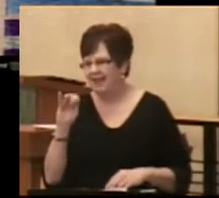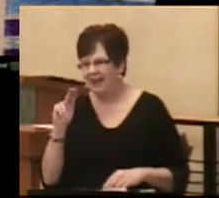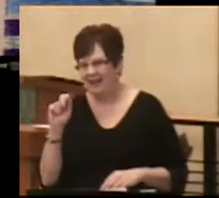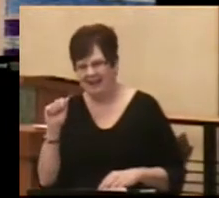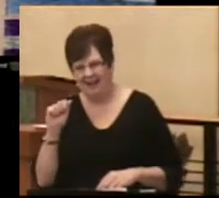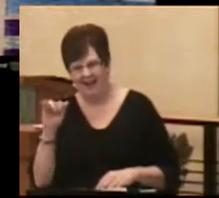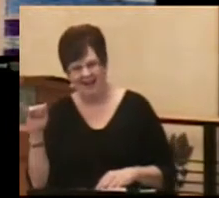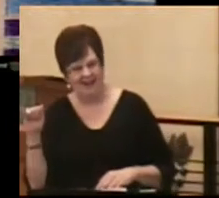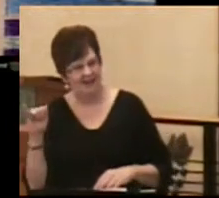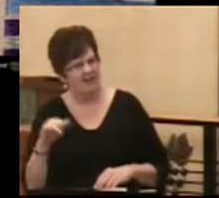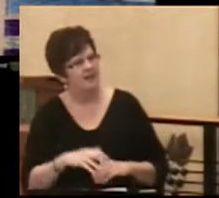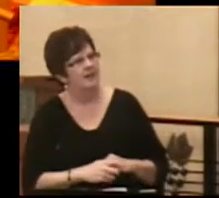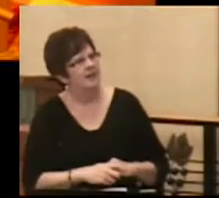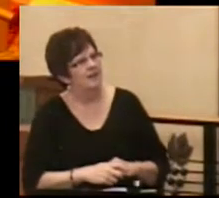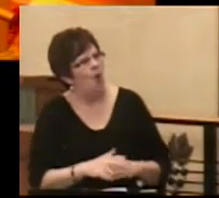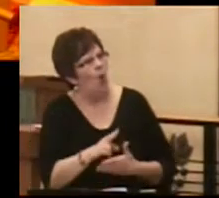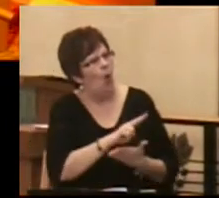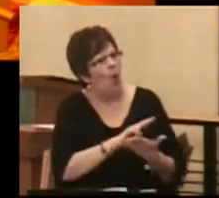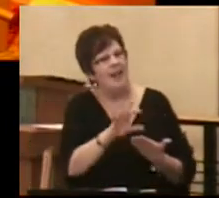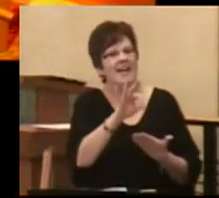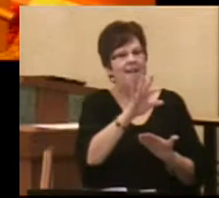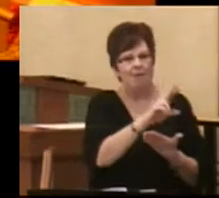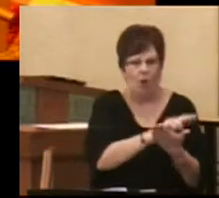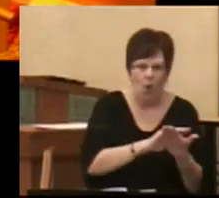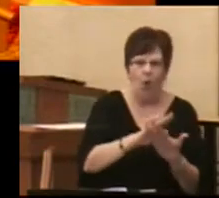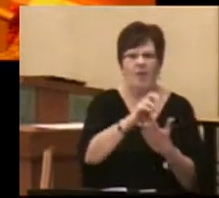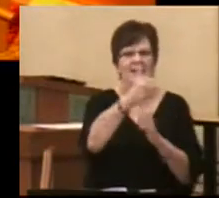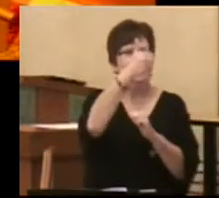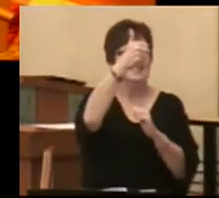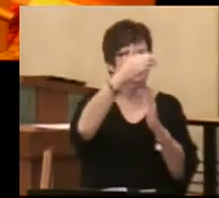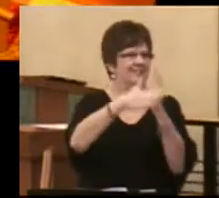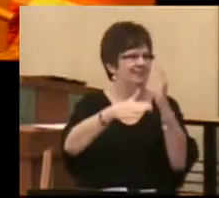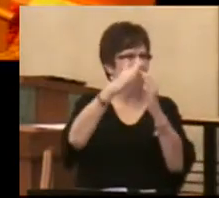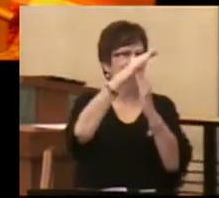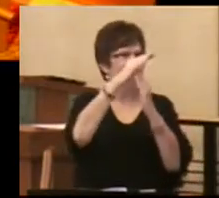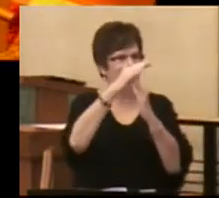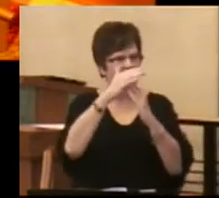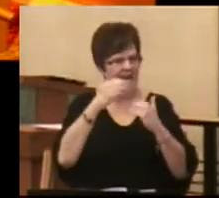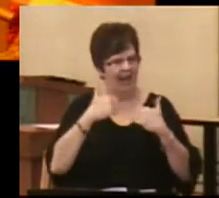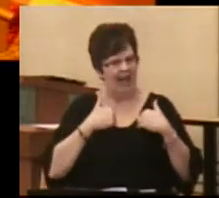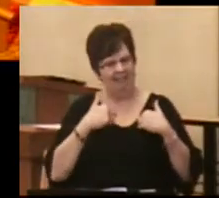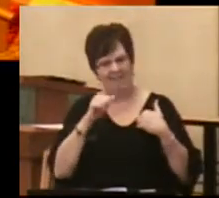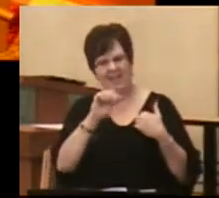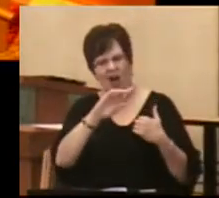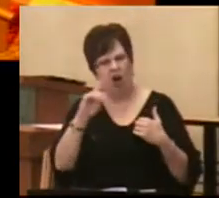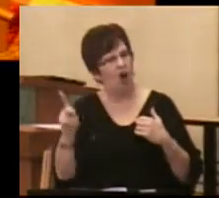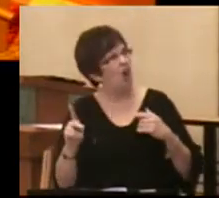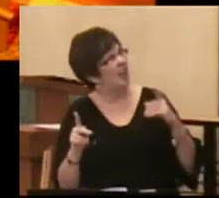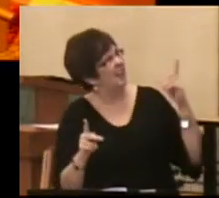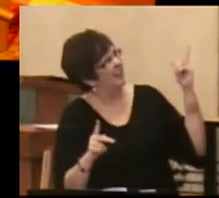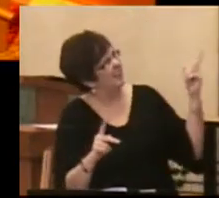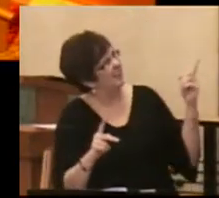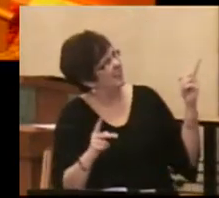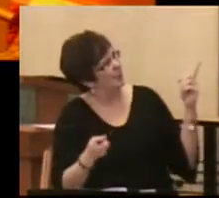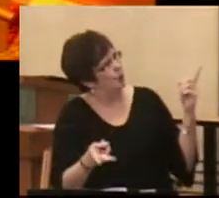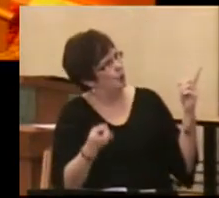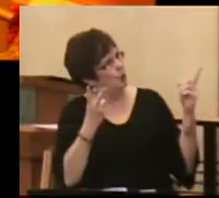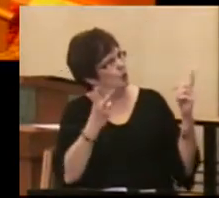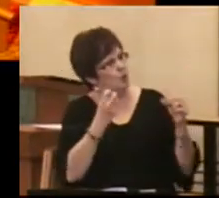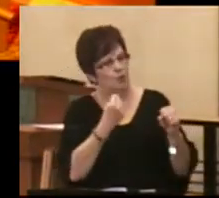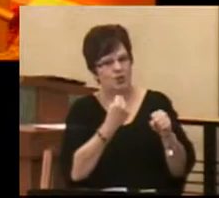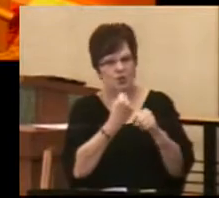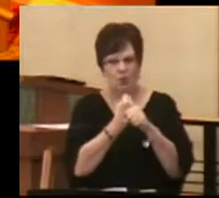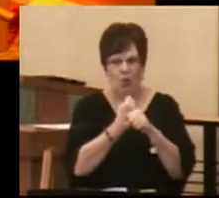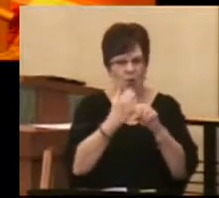The Holy of Holies contained the Ark. The Ark had in it the two stone tablets.